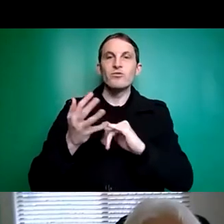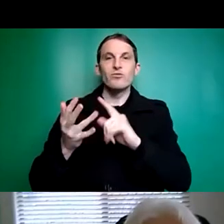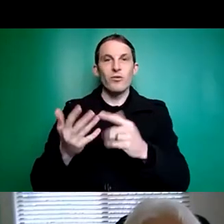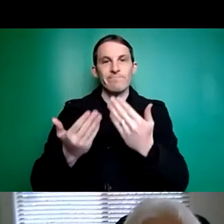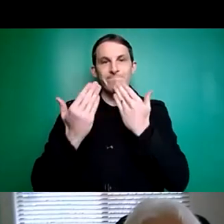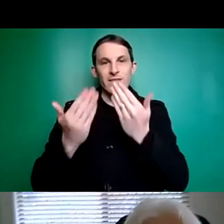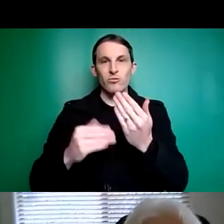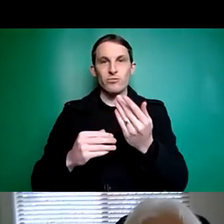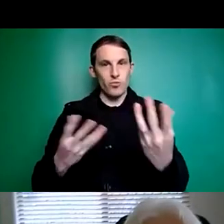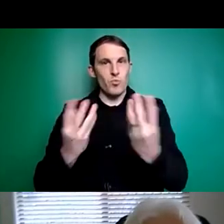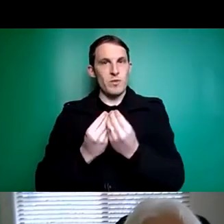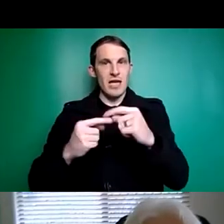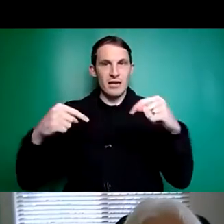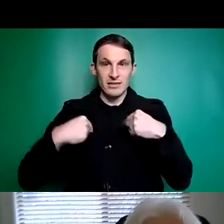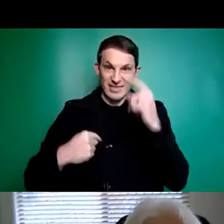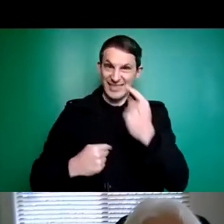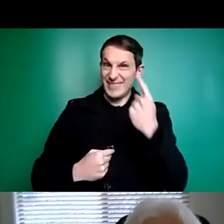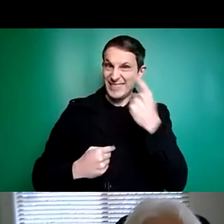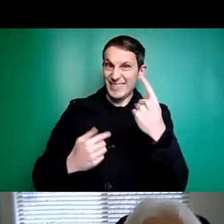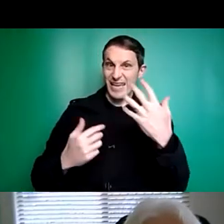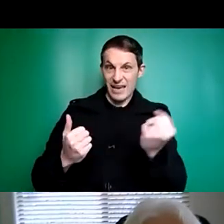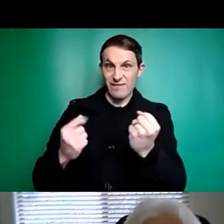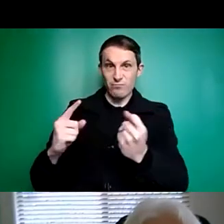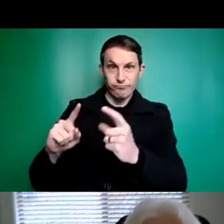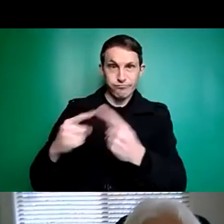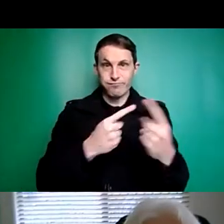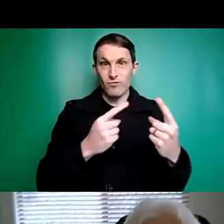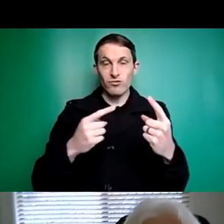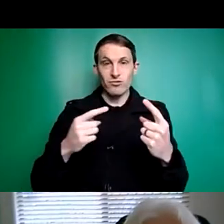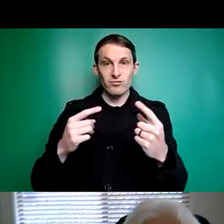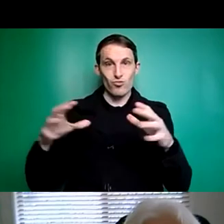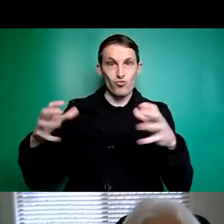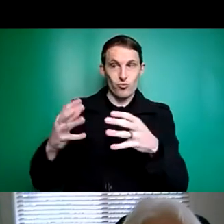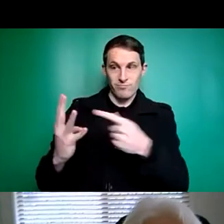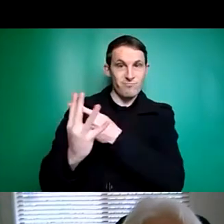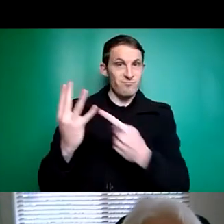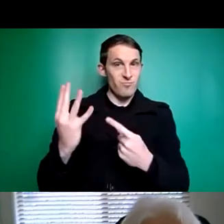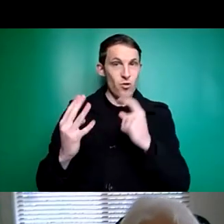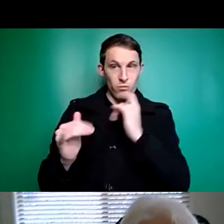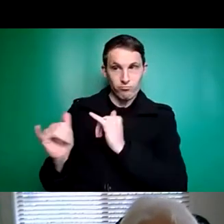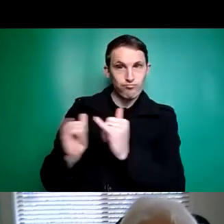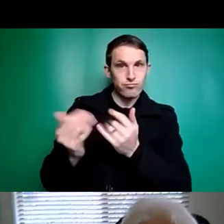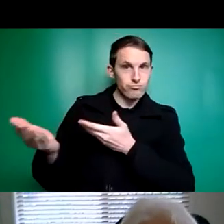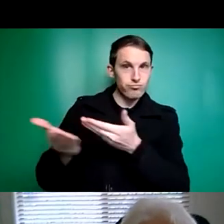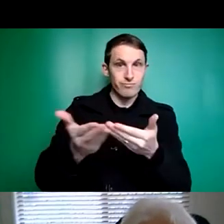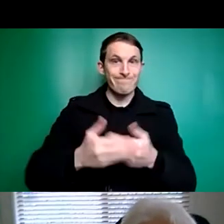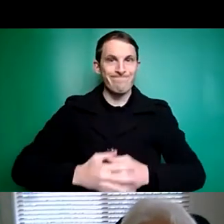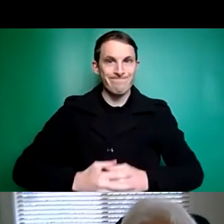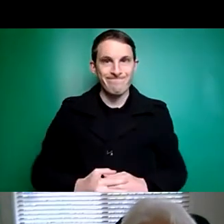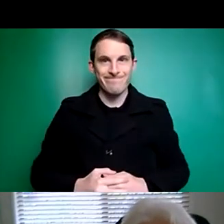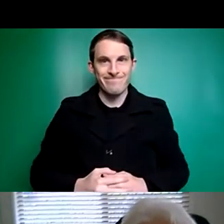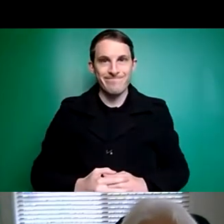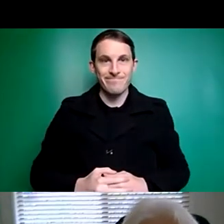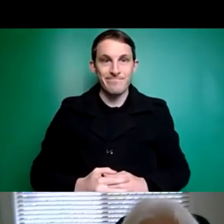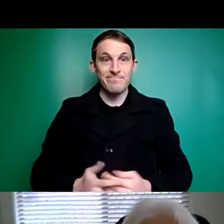can see that we've got a diverse and fascinating group to hear from in a few moments. So